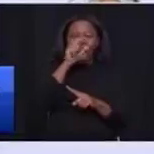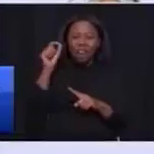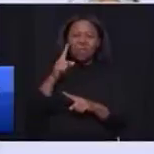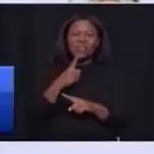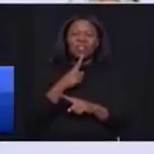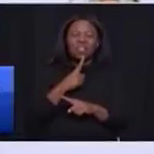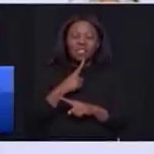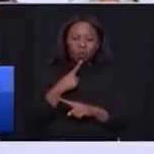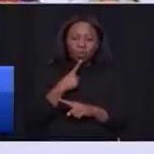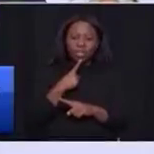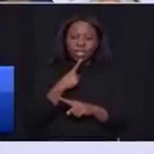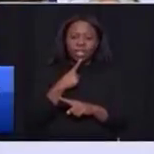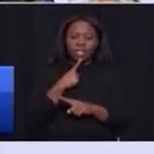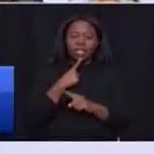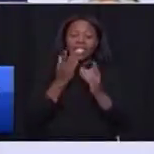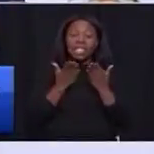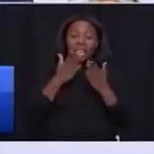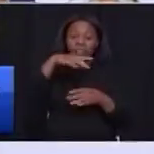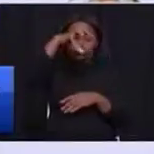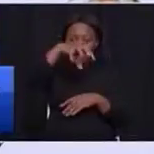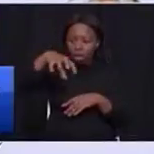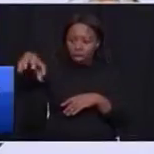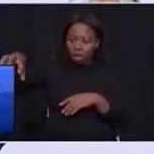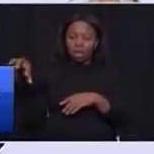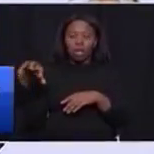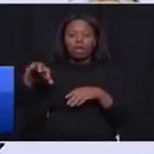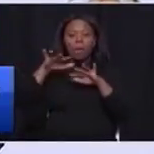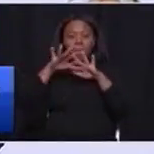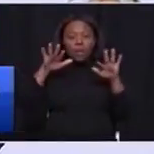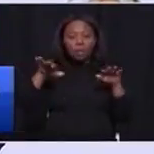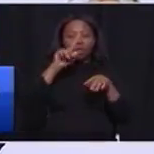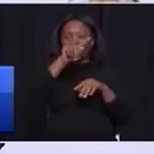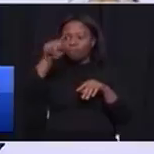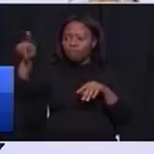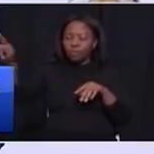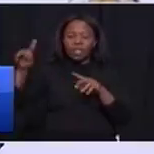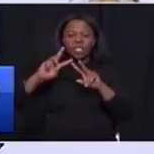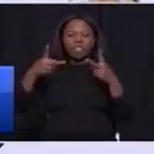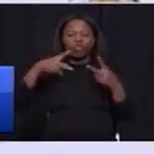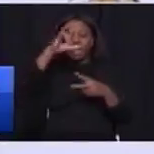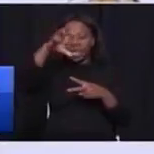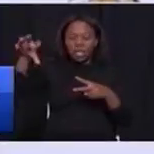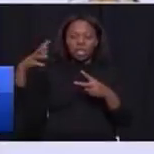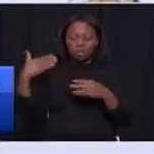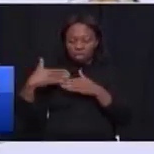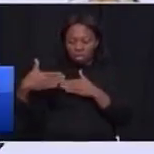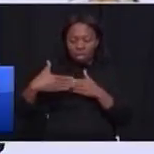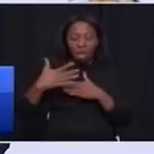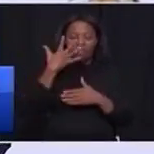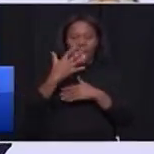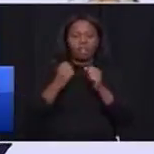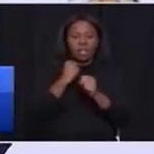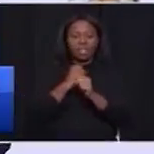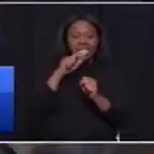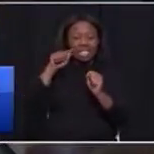to people in the different regions of our province over the next five years. This is the goal